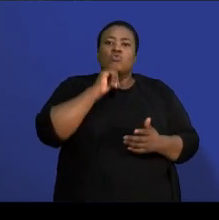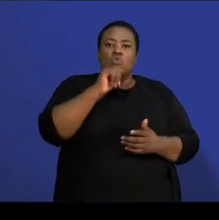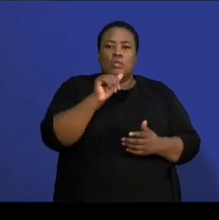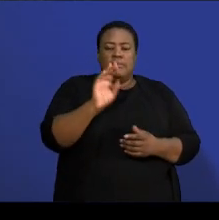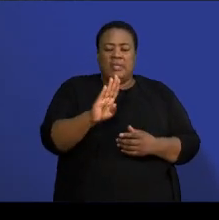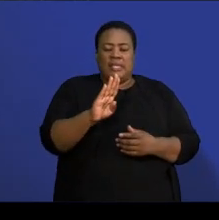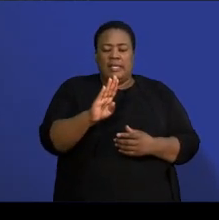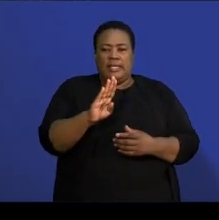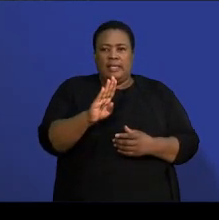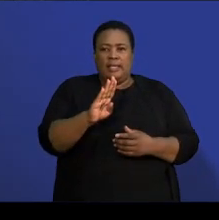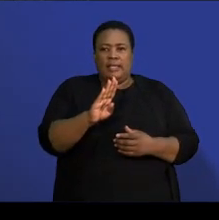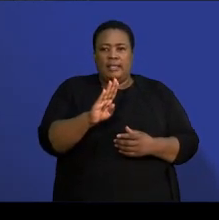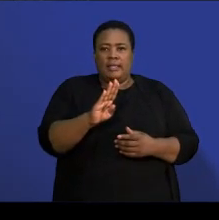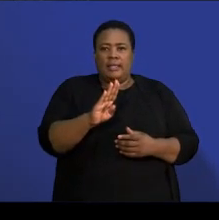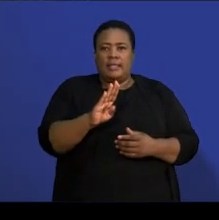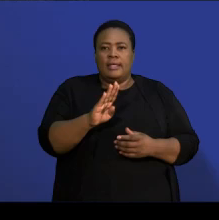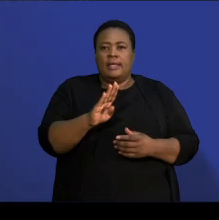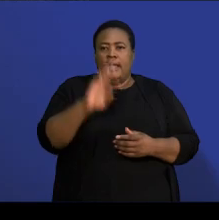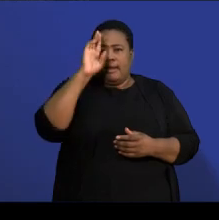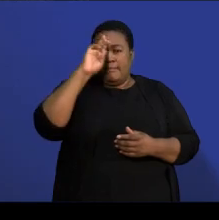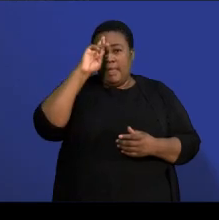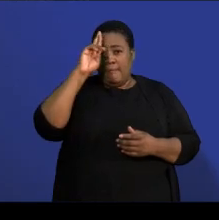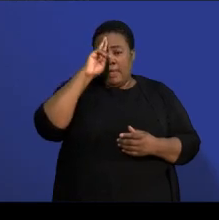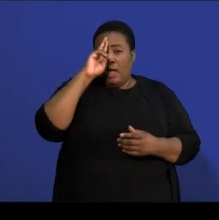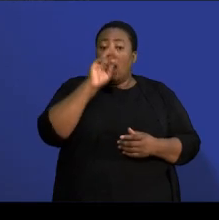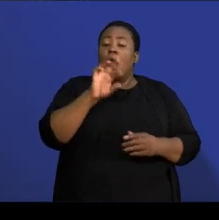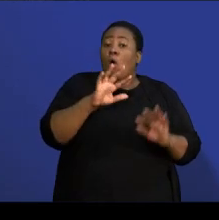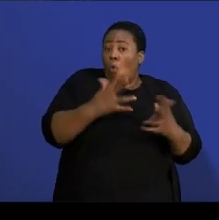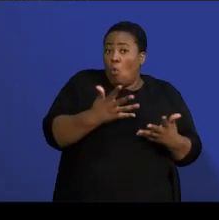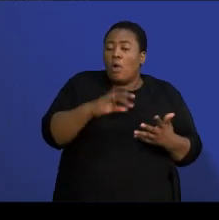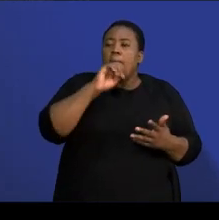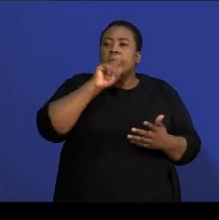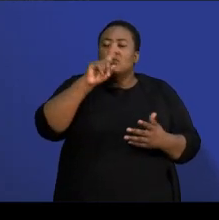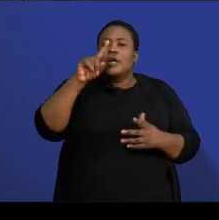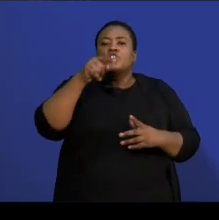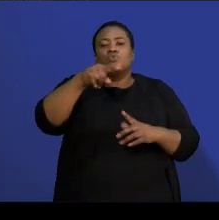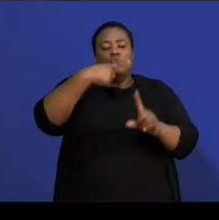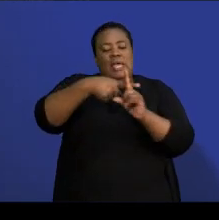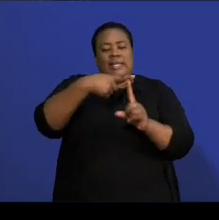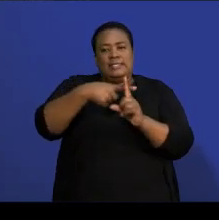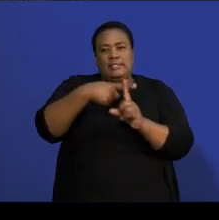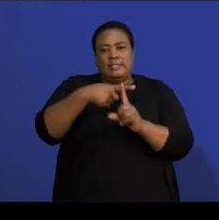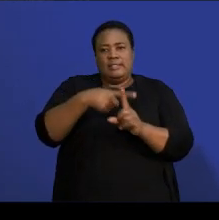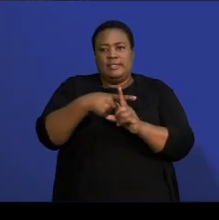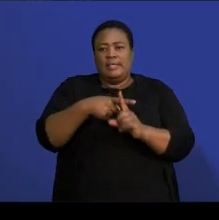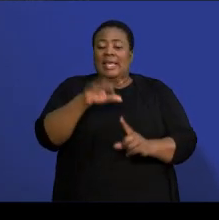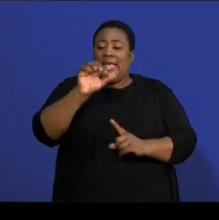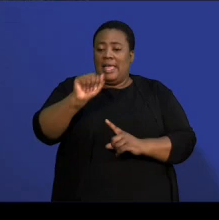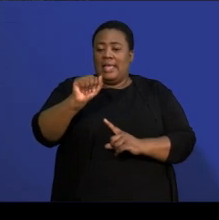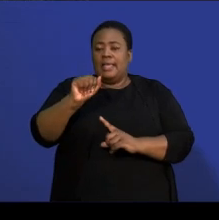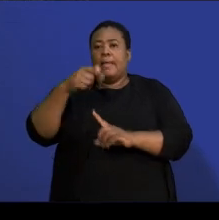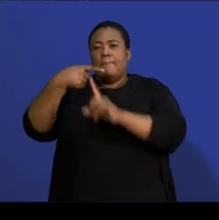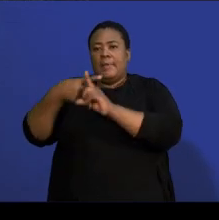equals to... Remember, O means you are adding the probability of A plus the probability